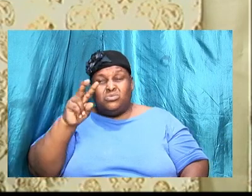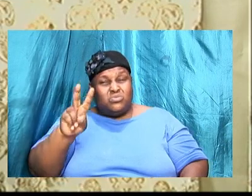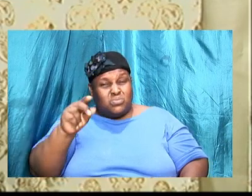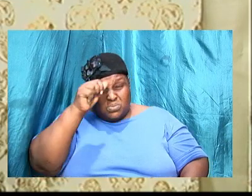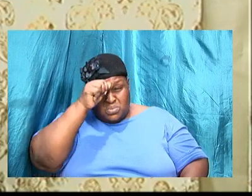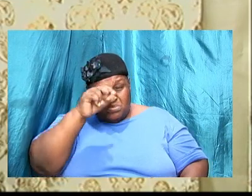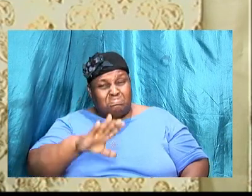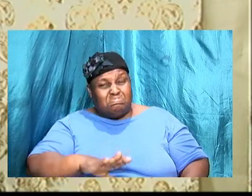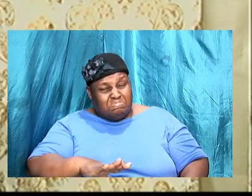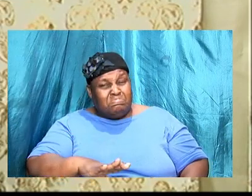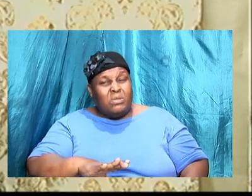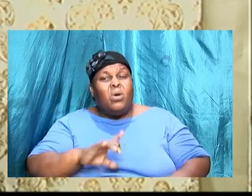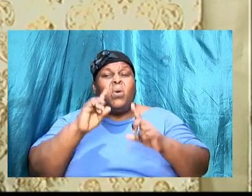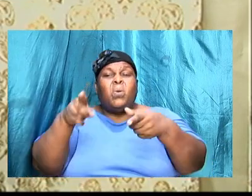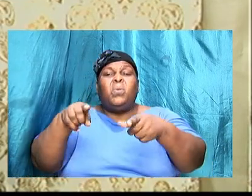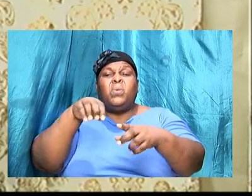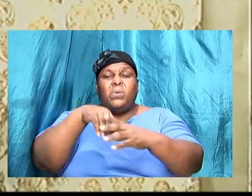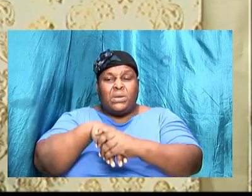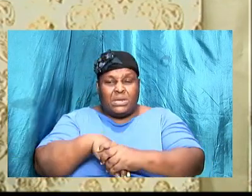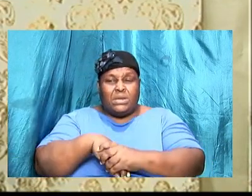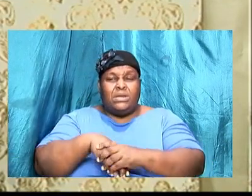land, Caleb and Joshua.